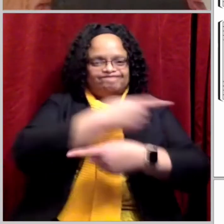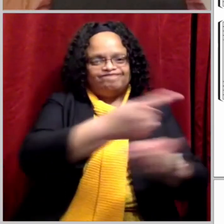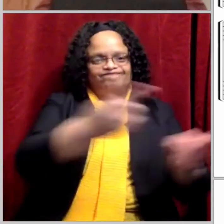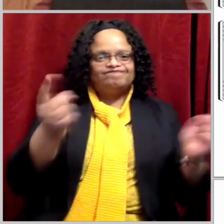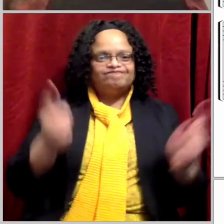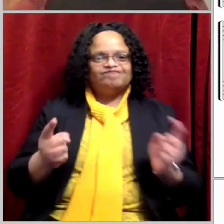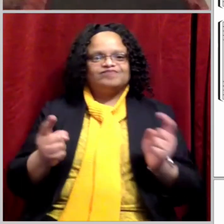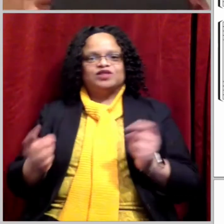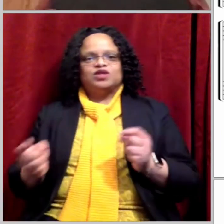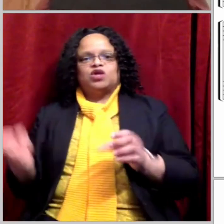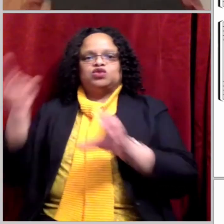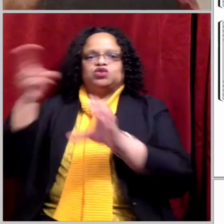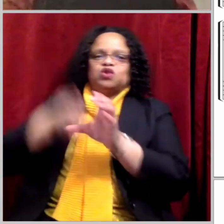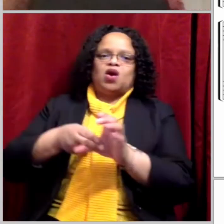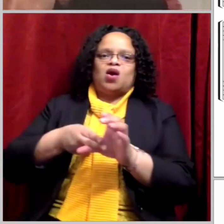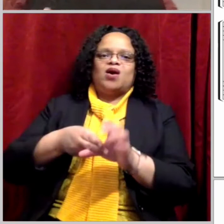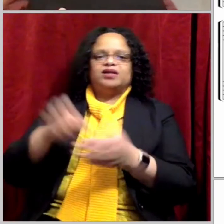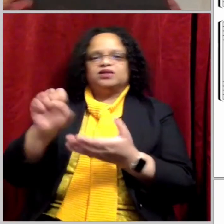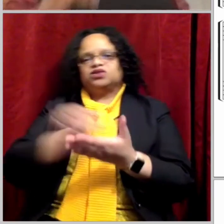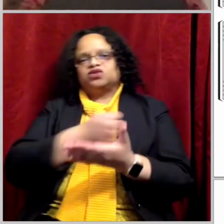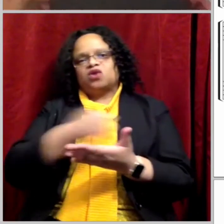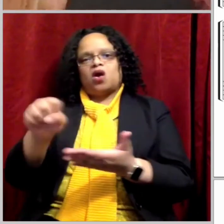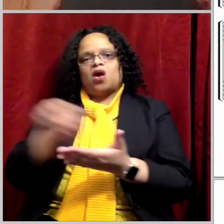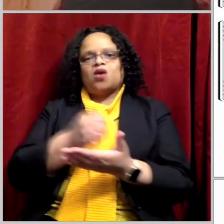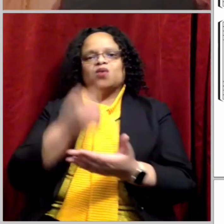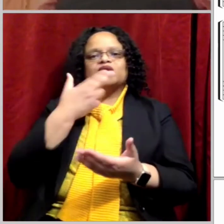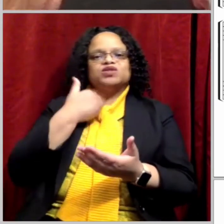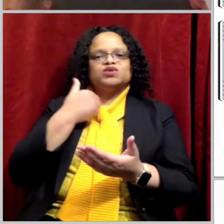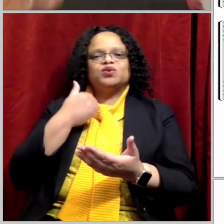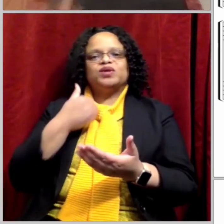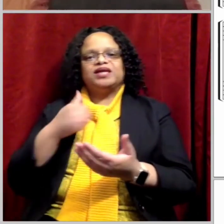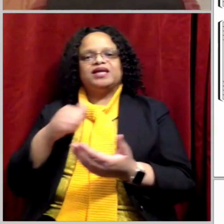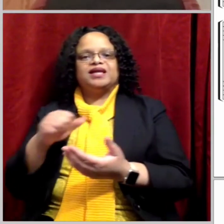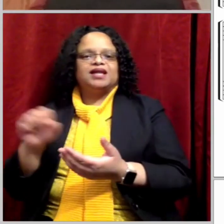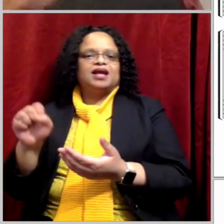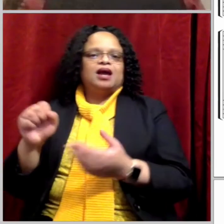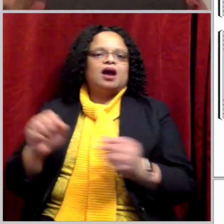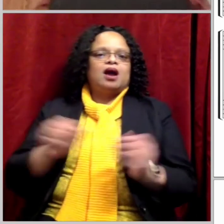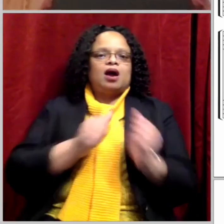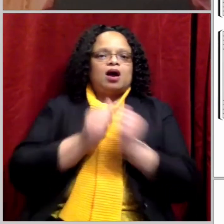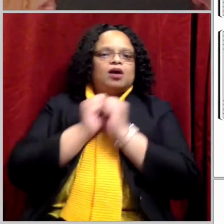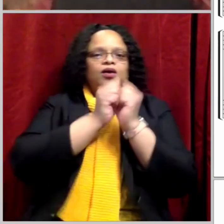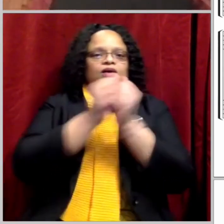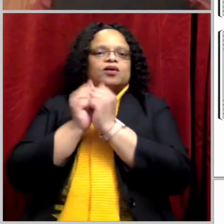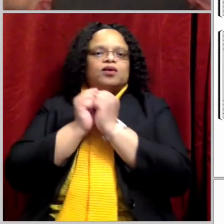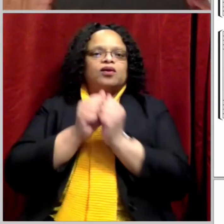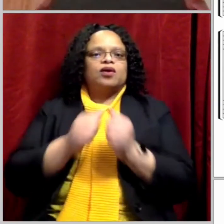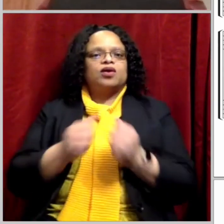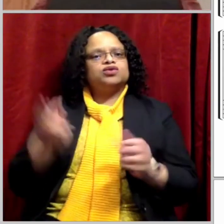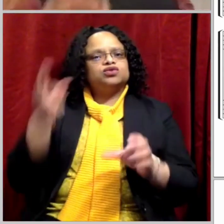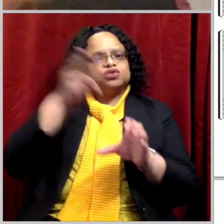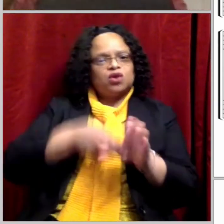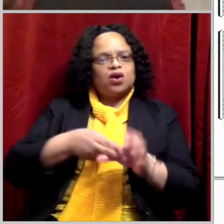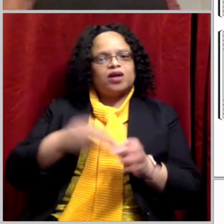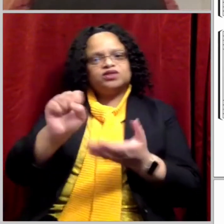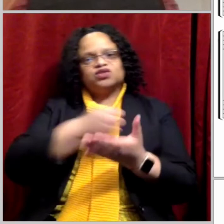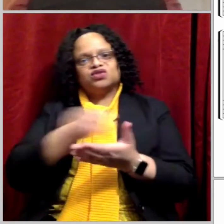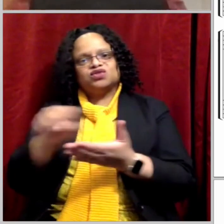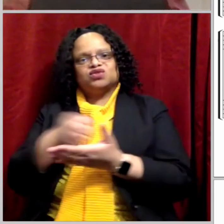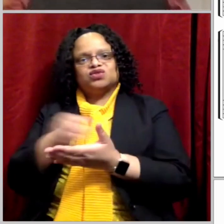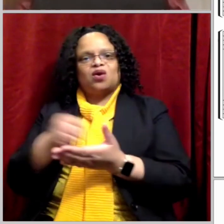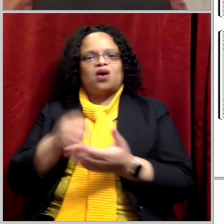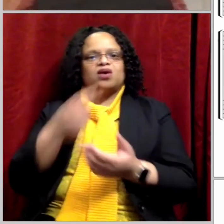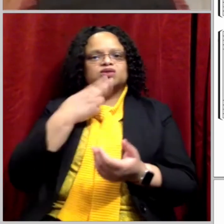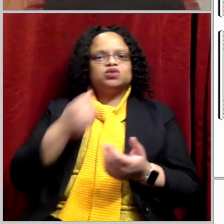known Join in a song with sweet accord Join in a song